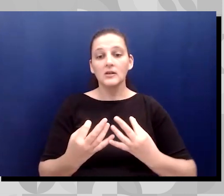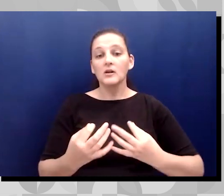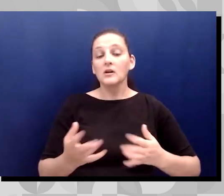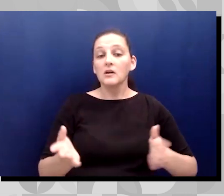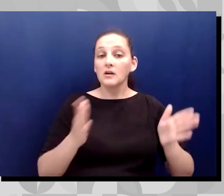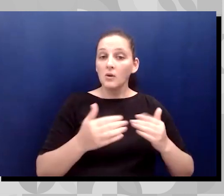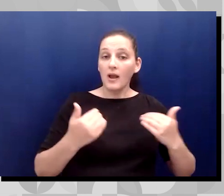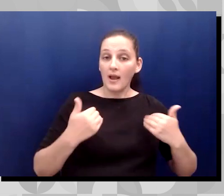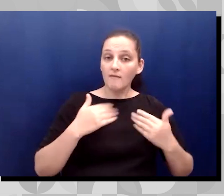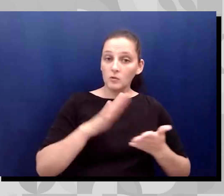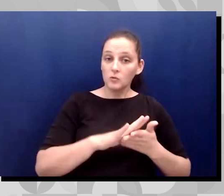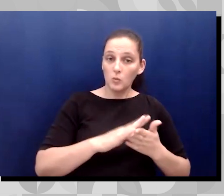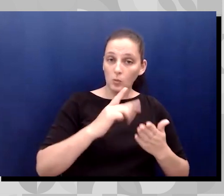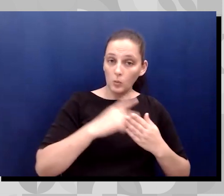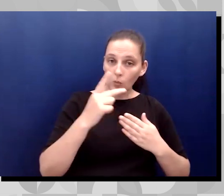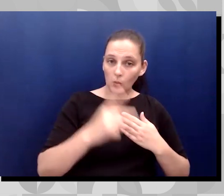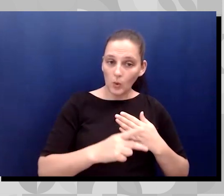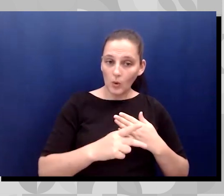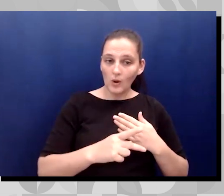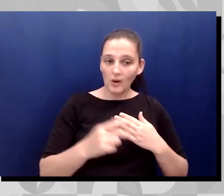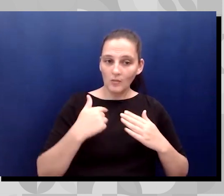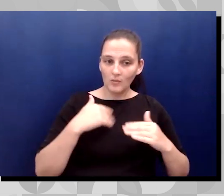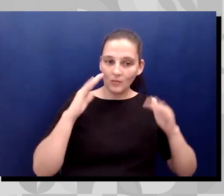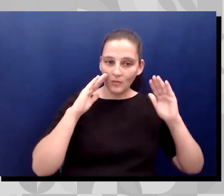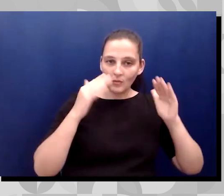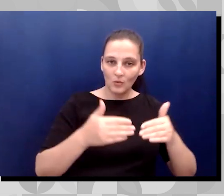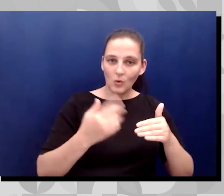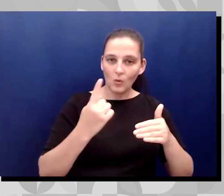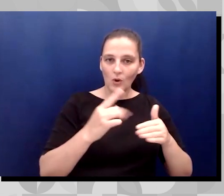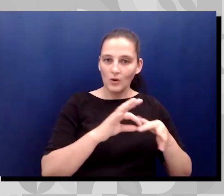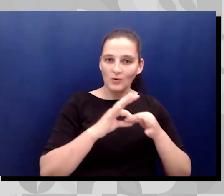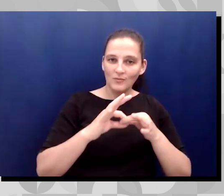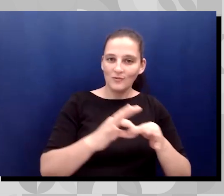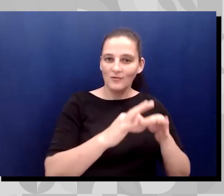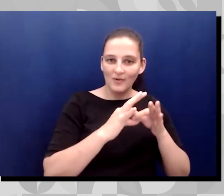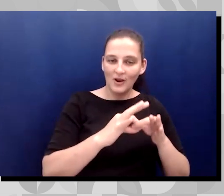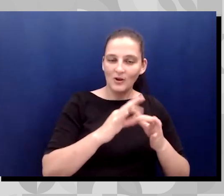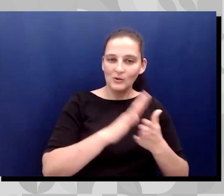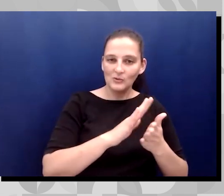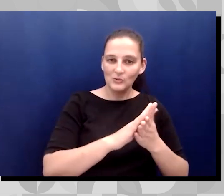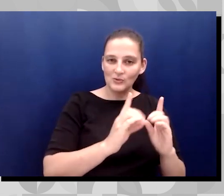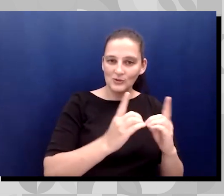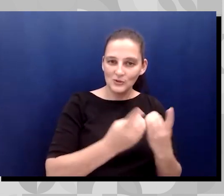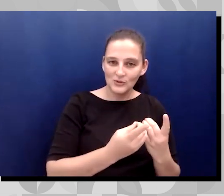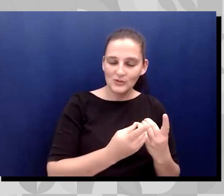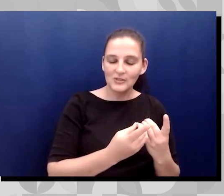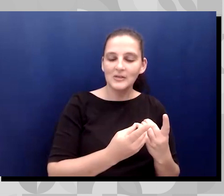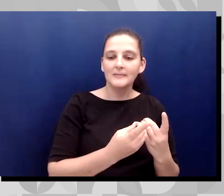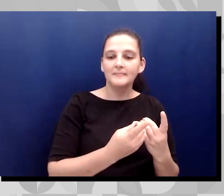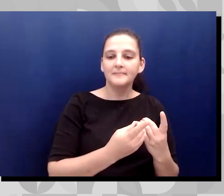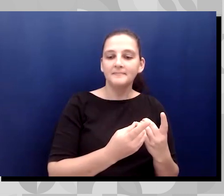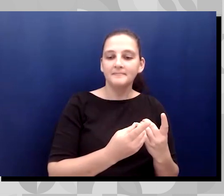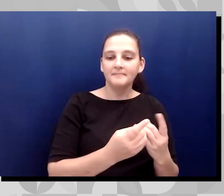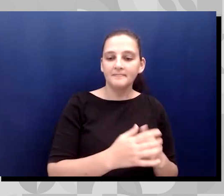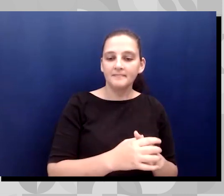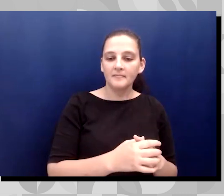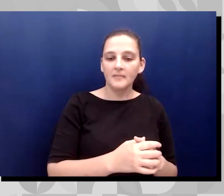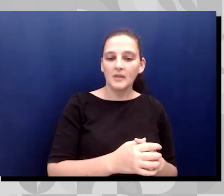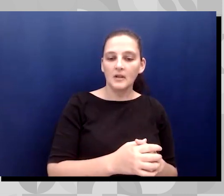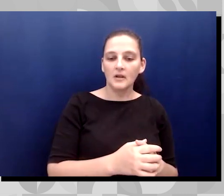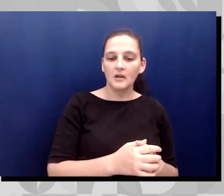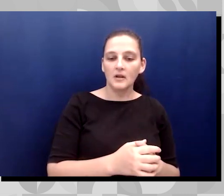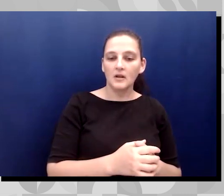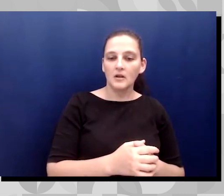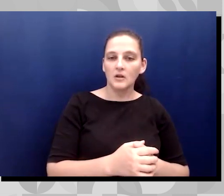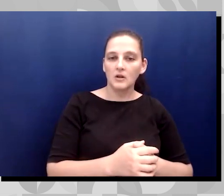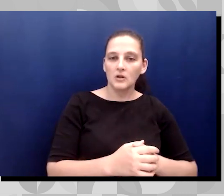working with the Coachella Valley Unified School District, um, in bringing exposure to adaptive sports and creating